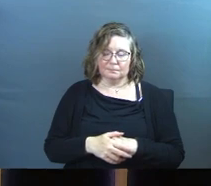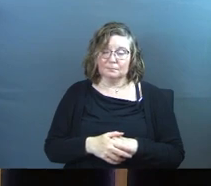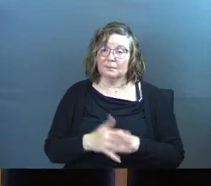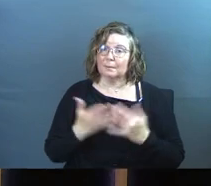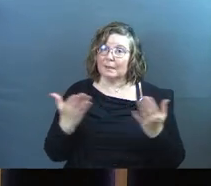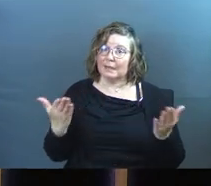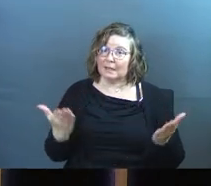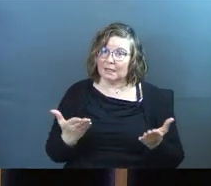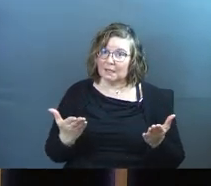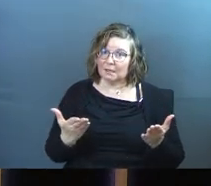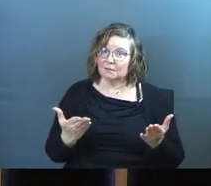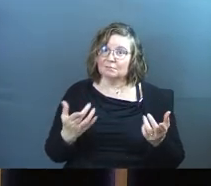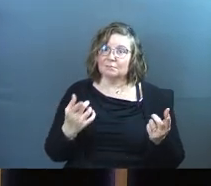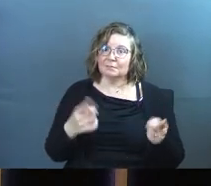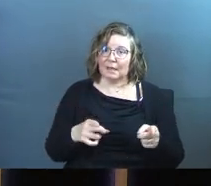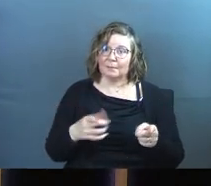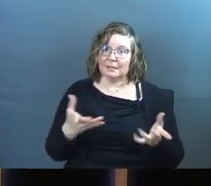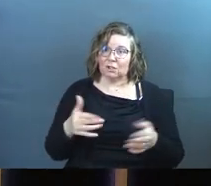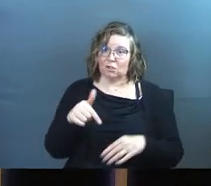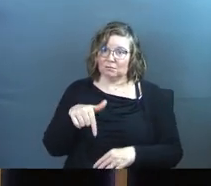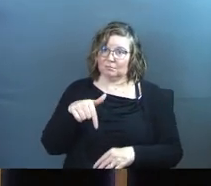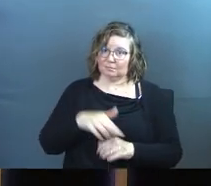But right here is where it's all at.